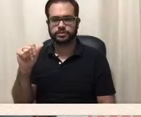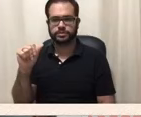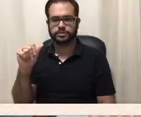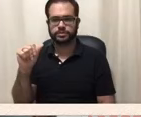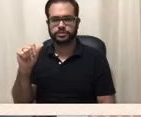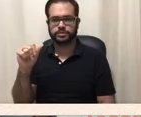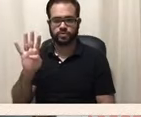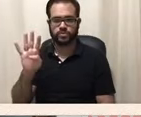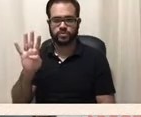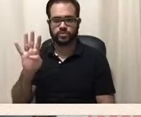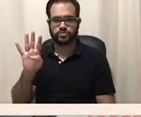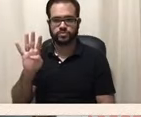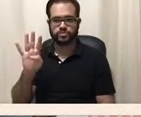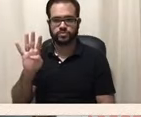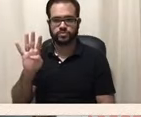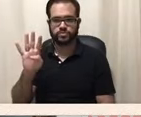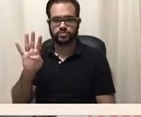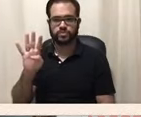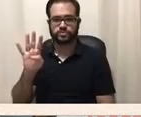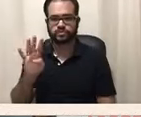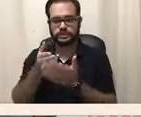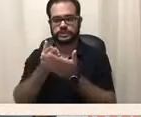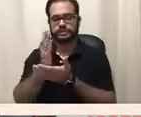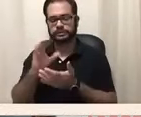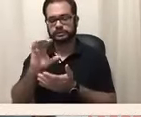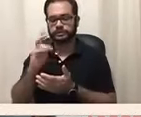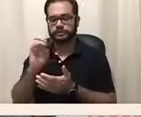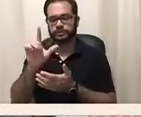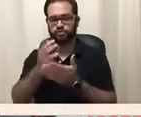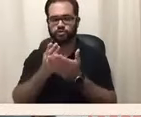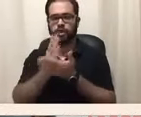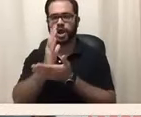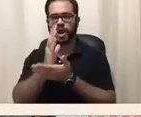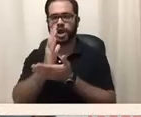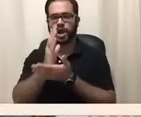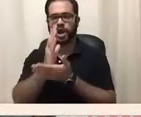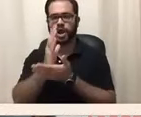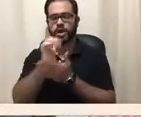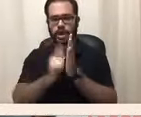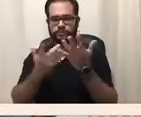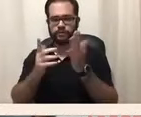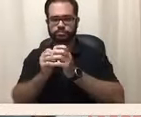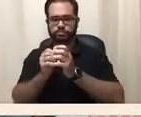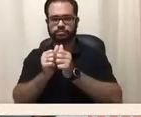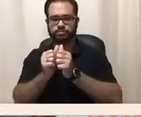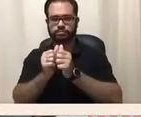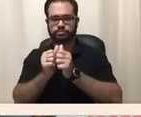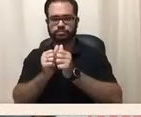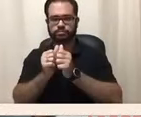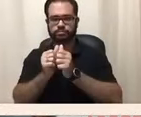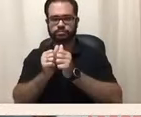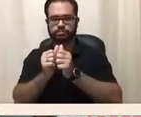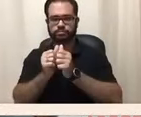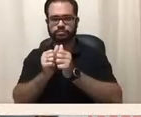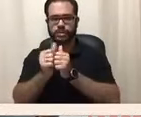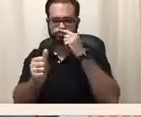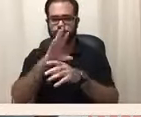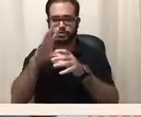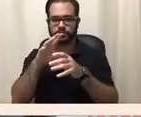without including people with disabilities in